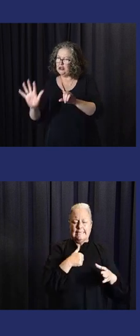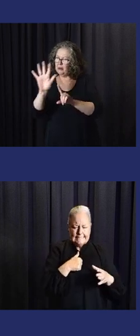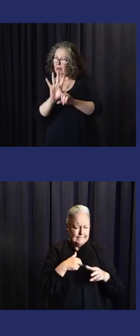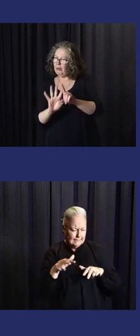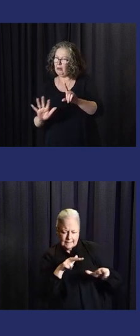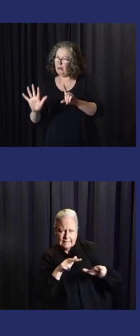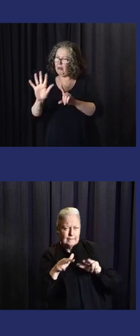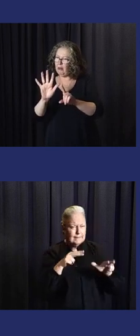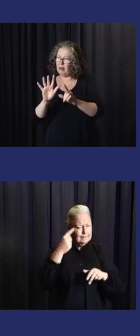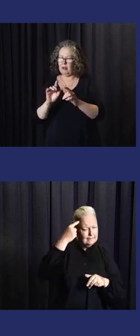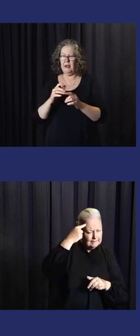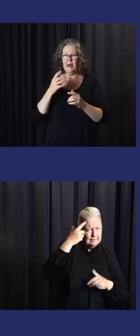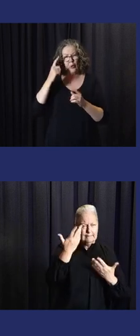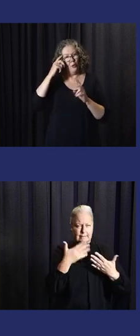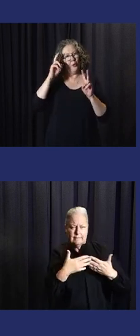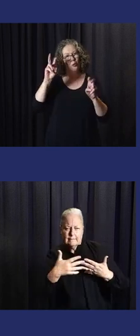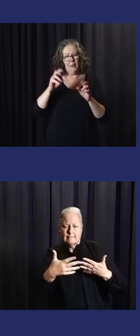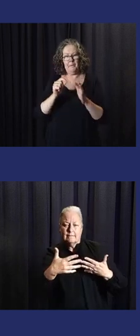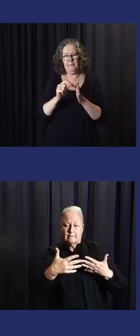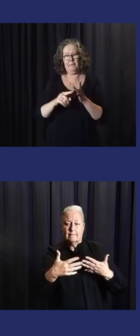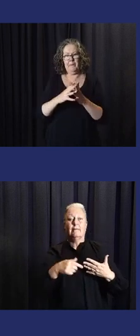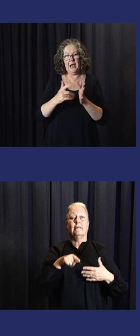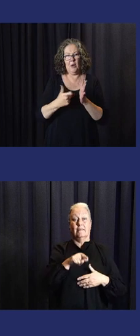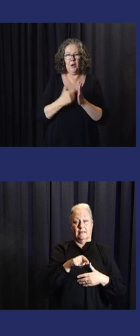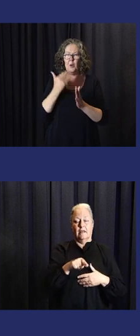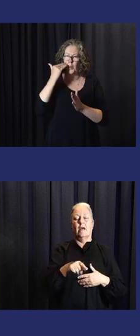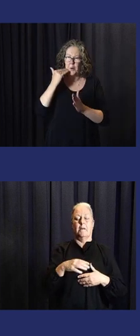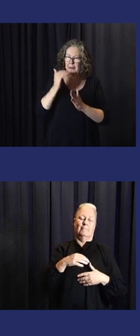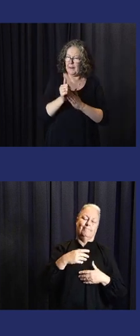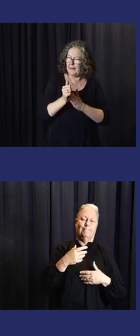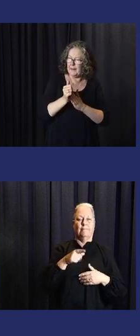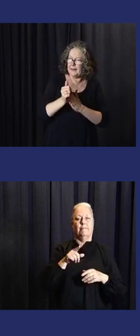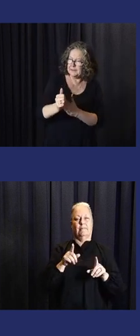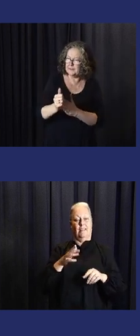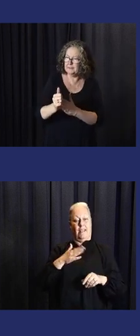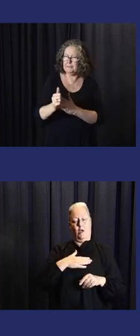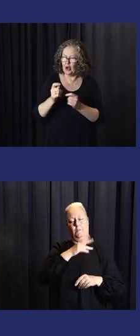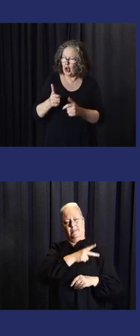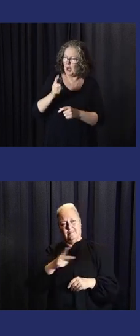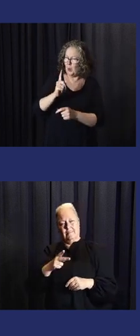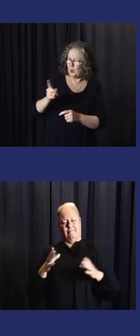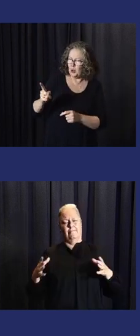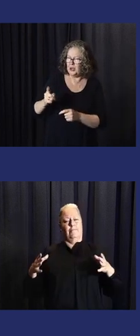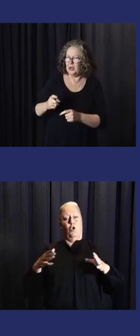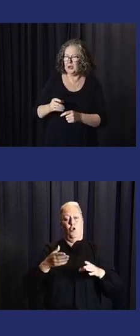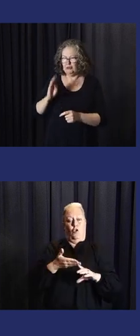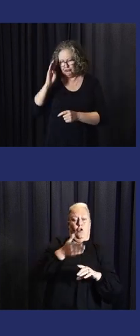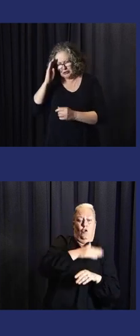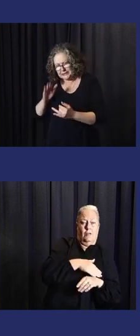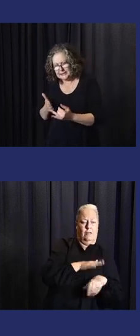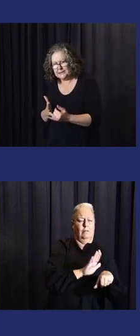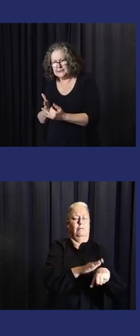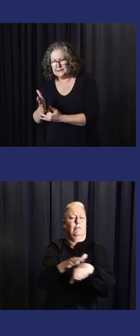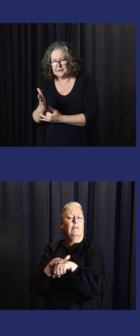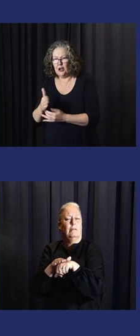as part of the work that we're developing, our regional platform called Power, which is Pacific-owned, women-led early